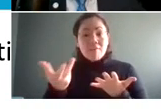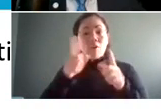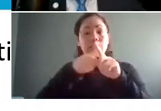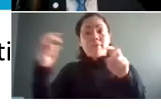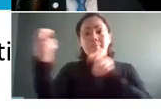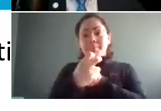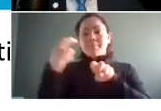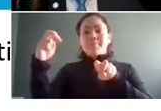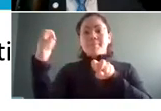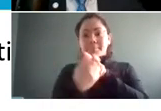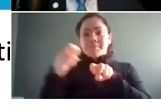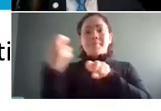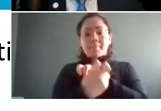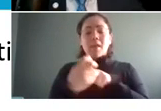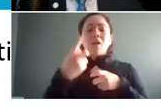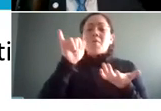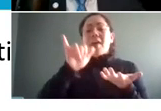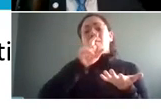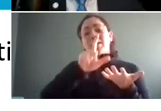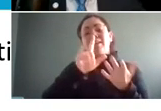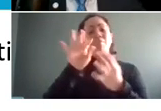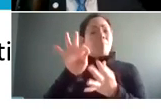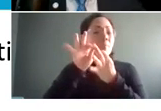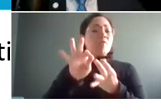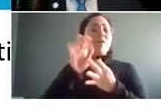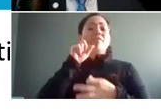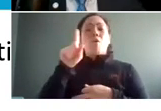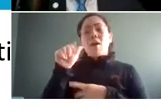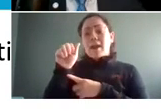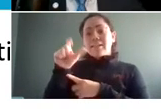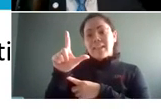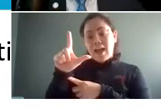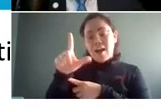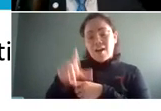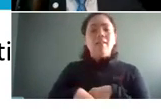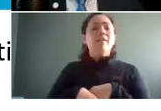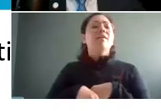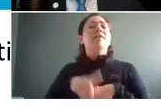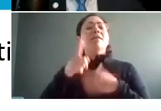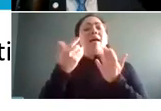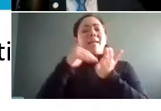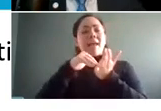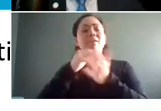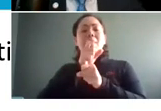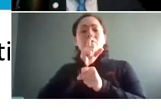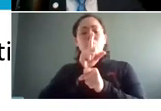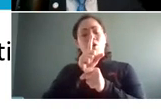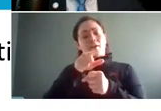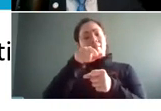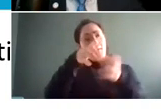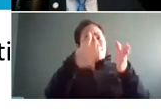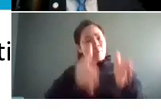and then this is absolutely ideal for american sign language users again to make sure that they fully comprehend